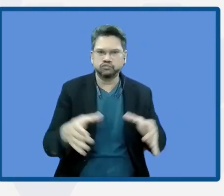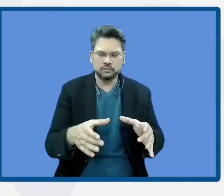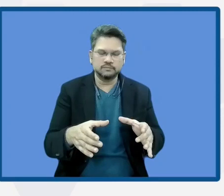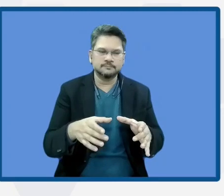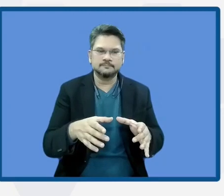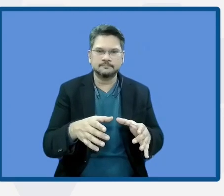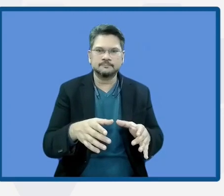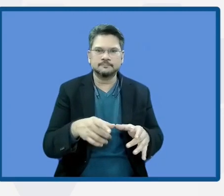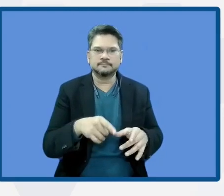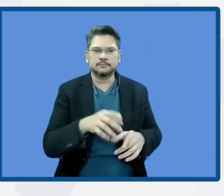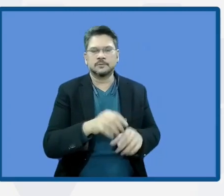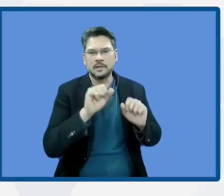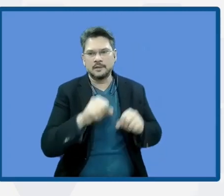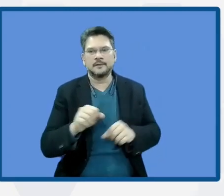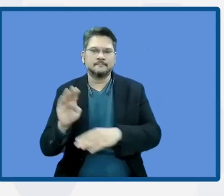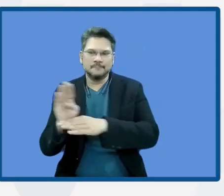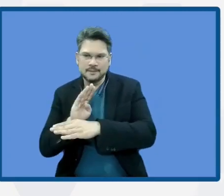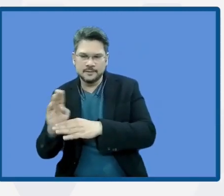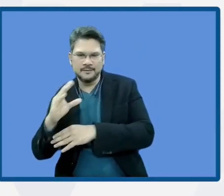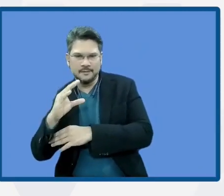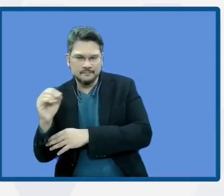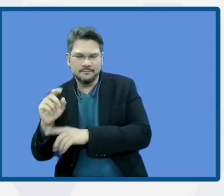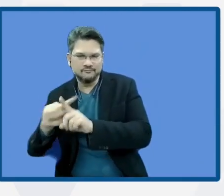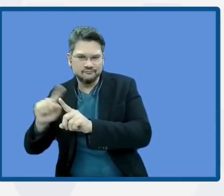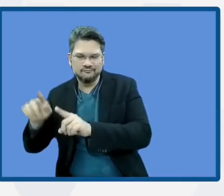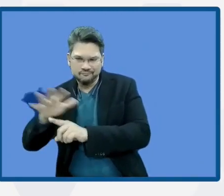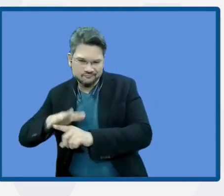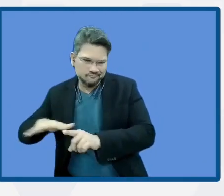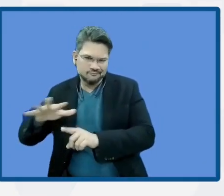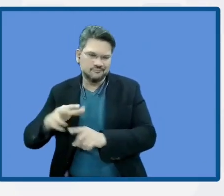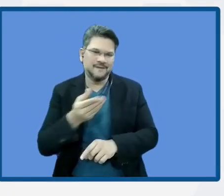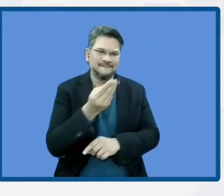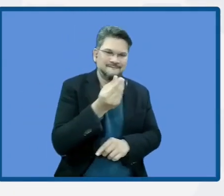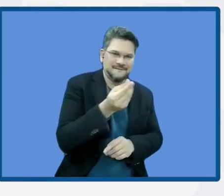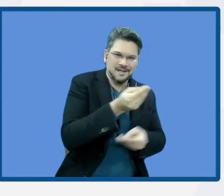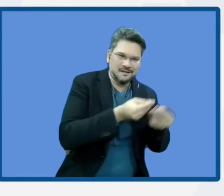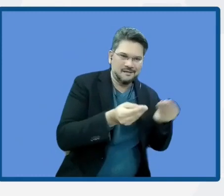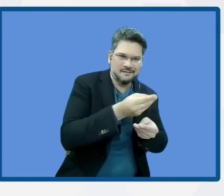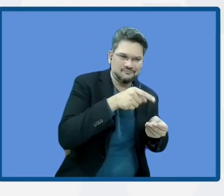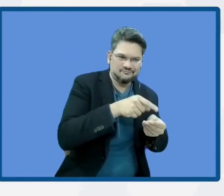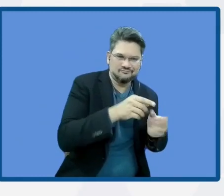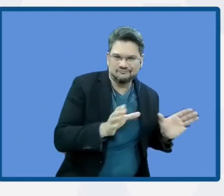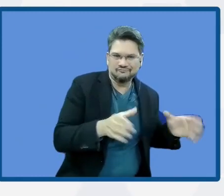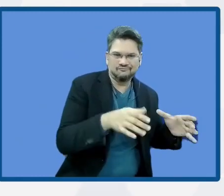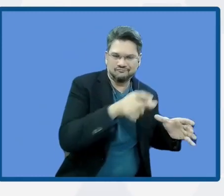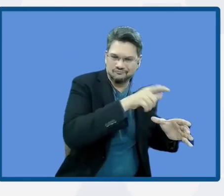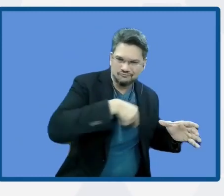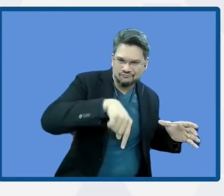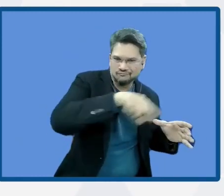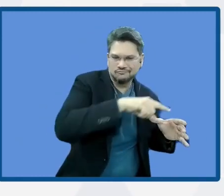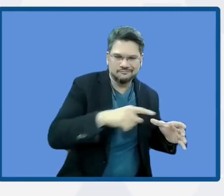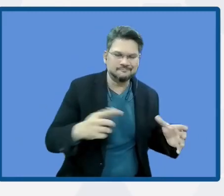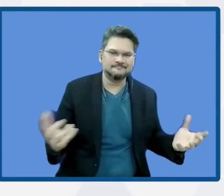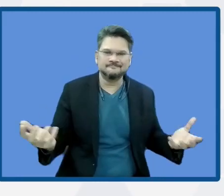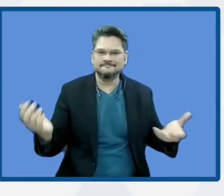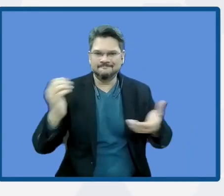private sector as well as the financial sector. Now, this challenge